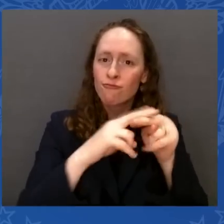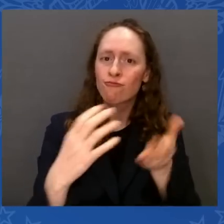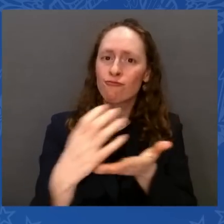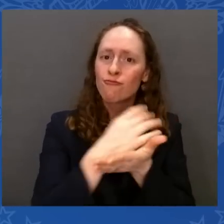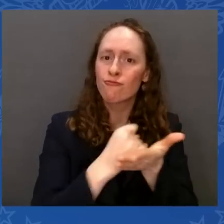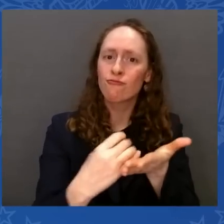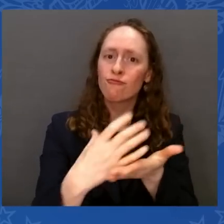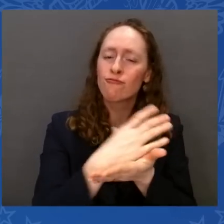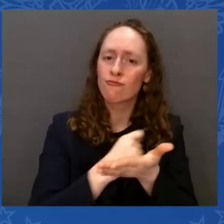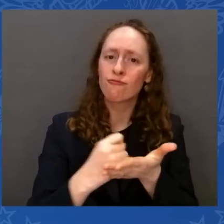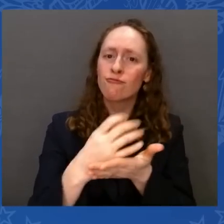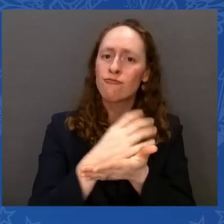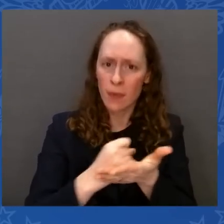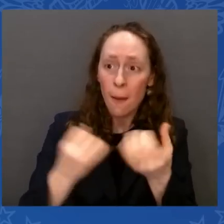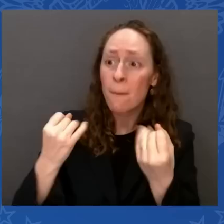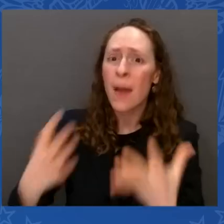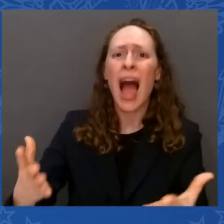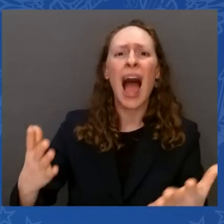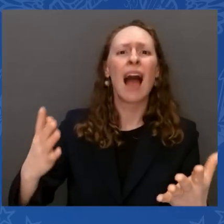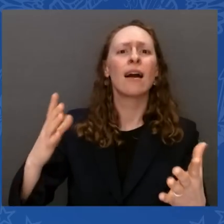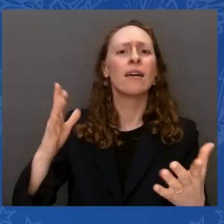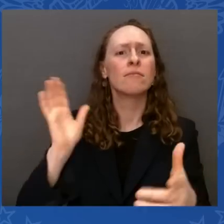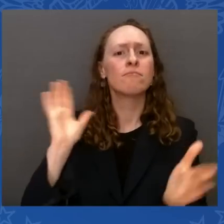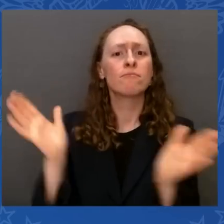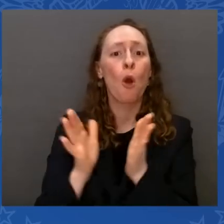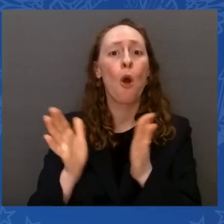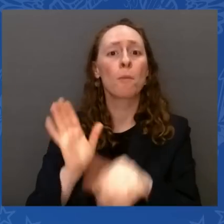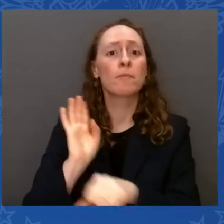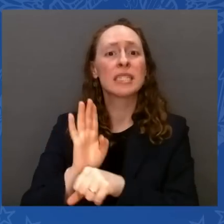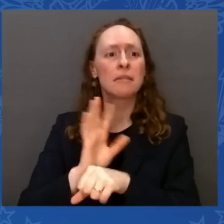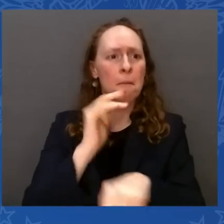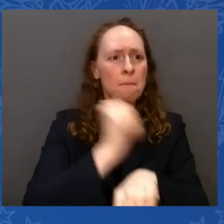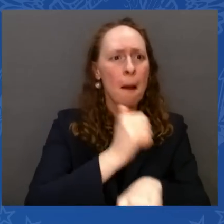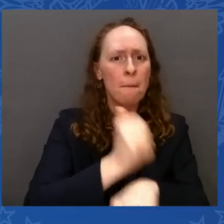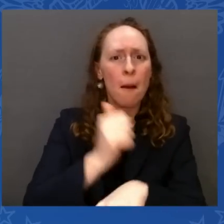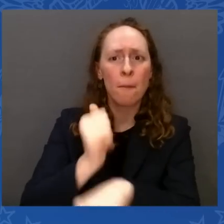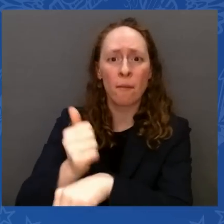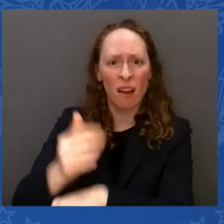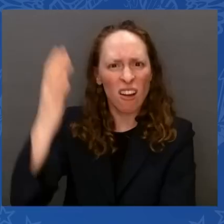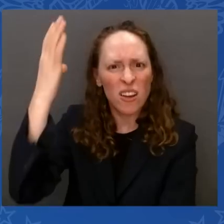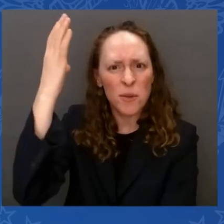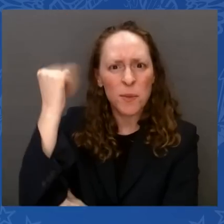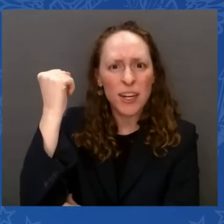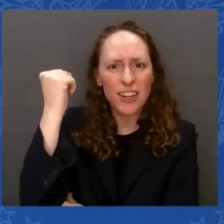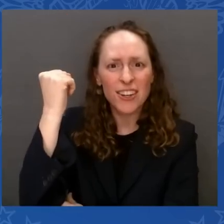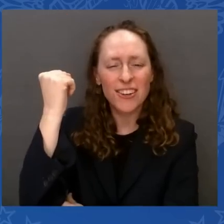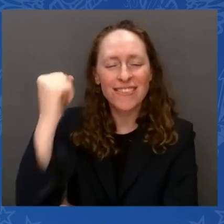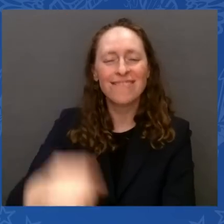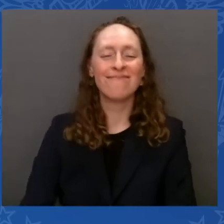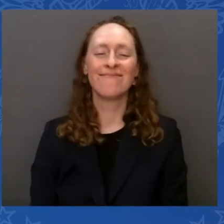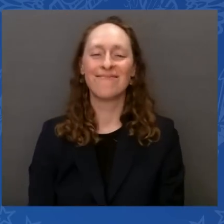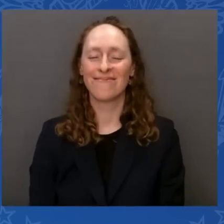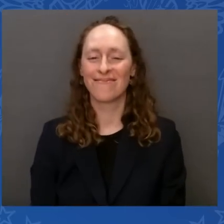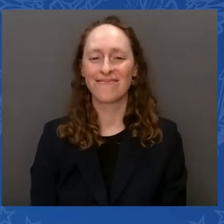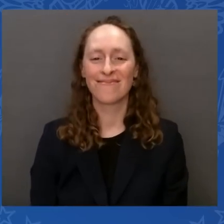Biden economy has reduced the deficit by a record 1.7 trillion dollars.